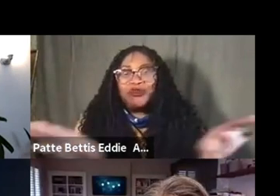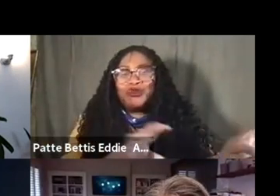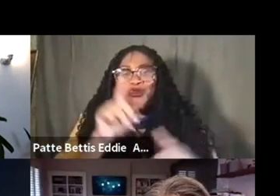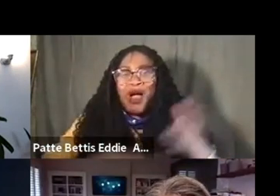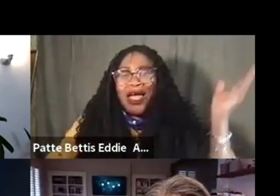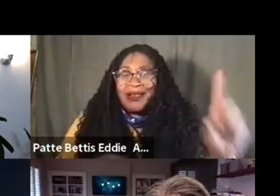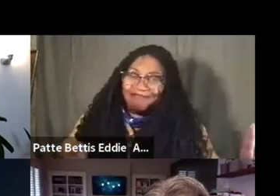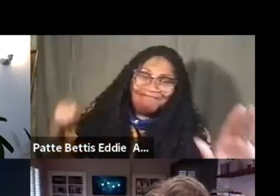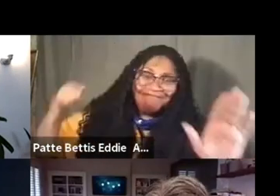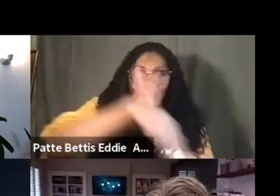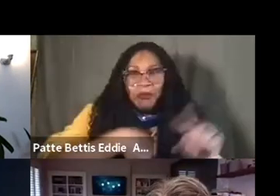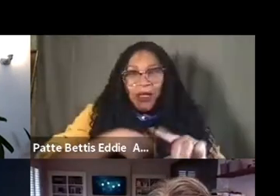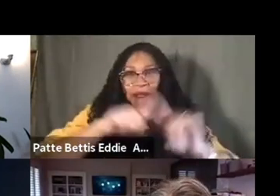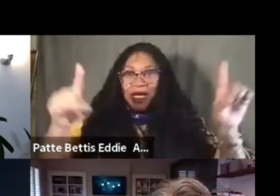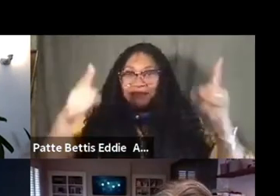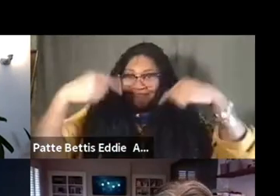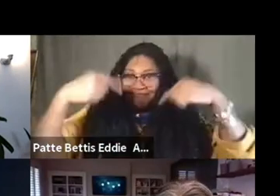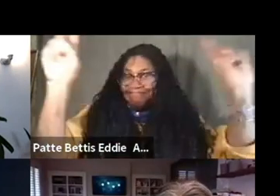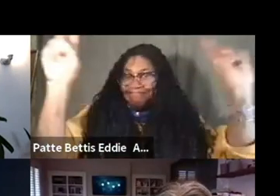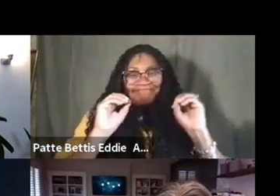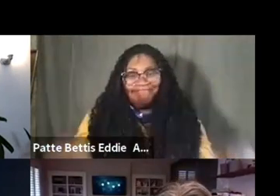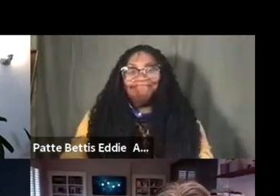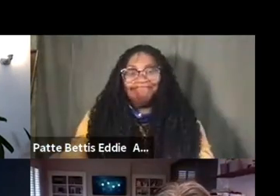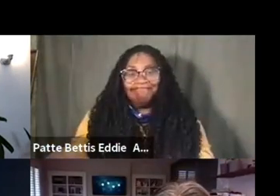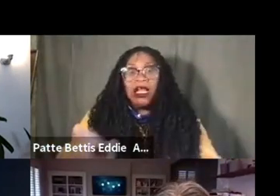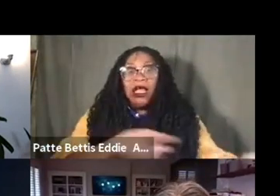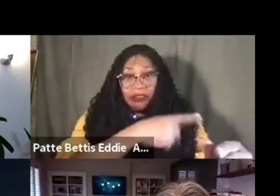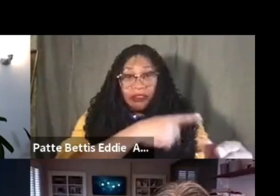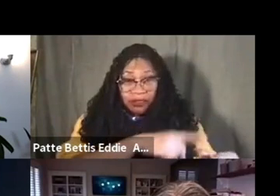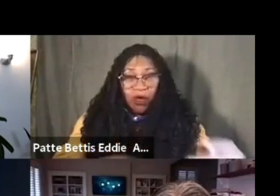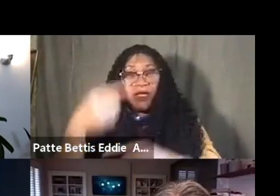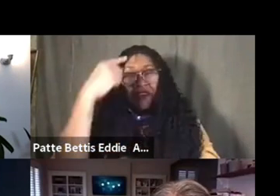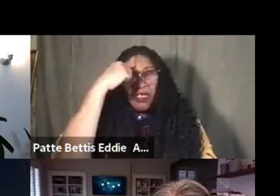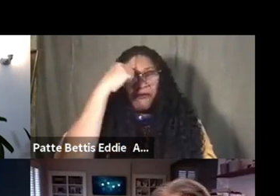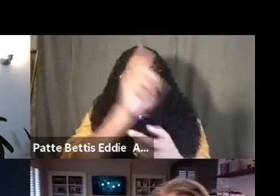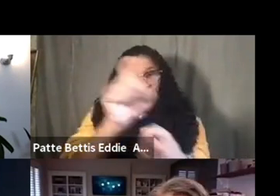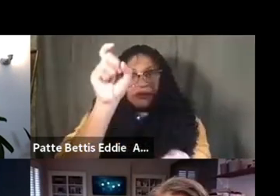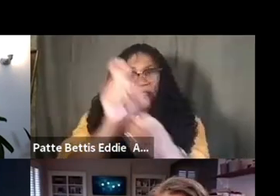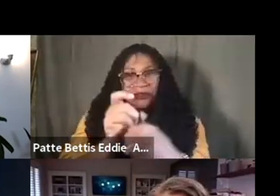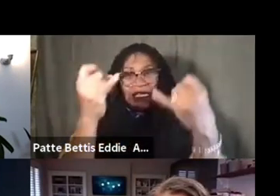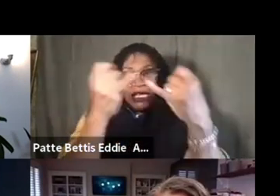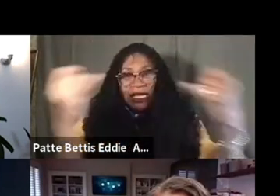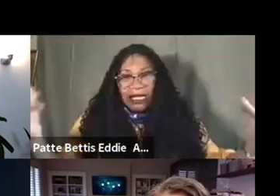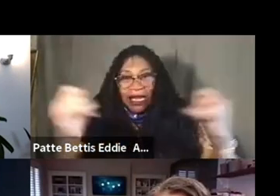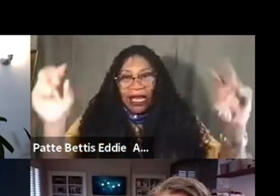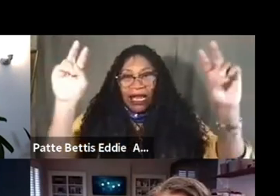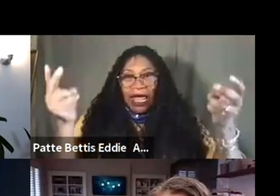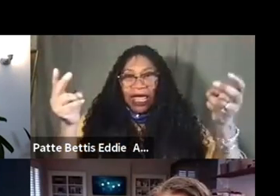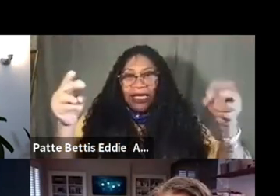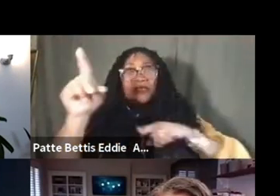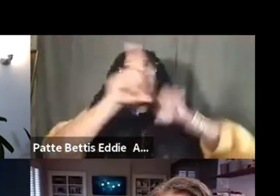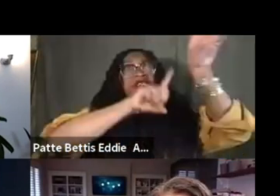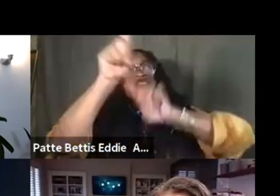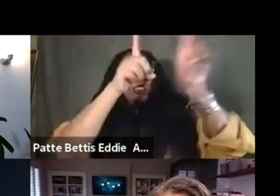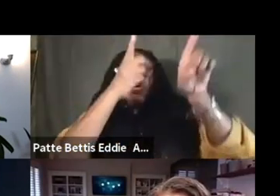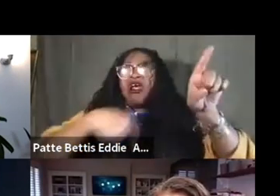failed. So that's a poem that I think about a lot and particularly the lines in the poem that say, um, between starshine and play.